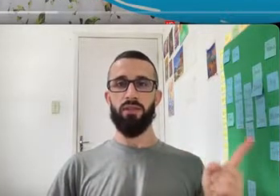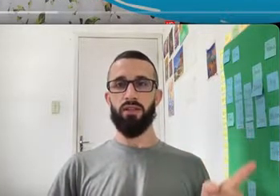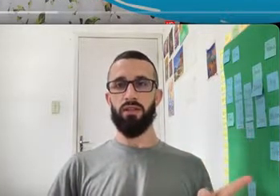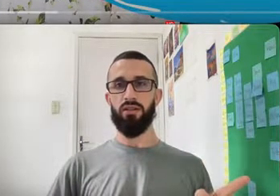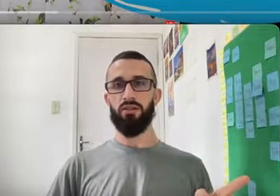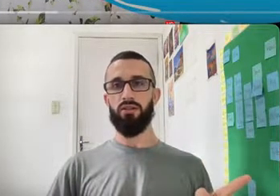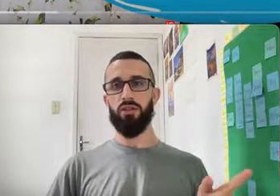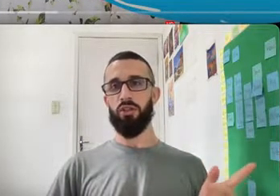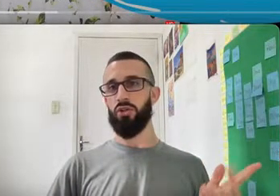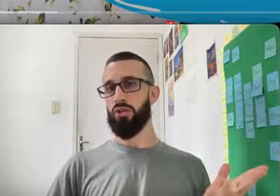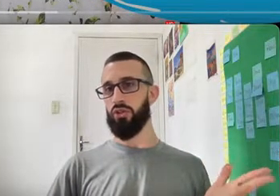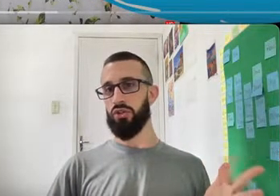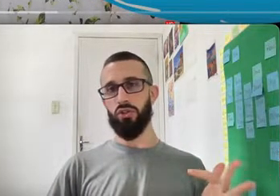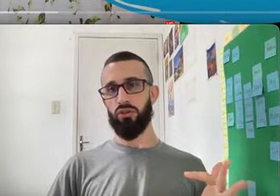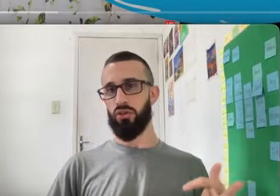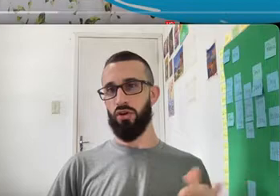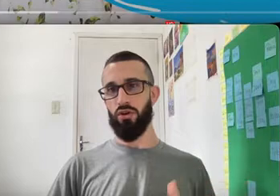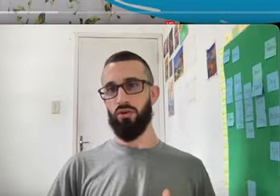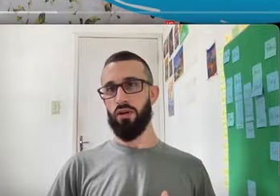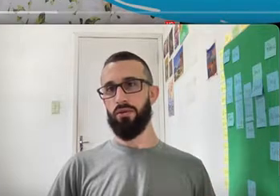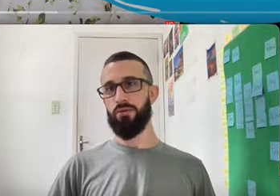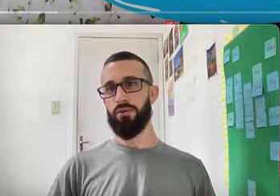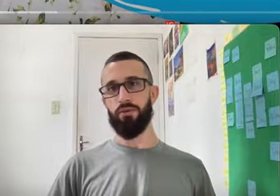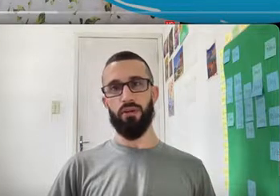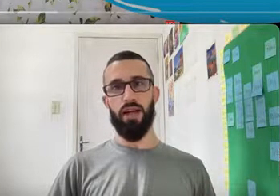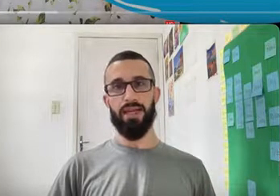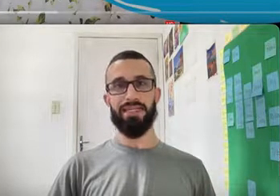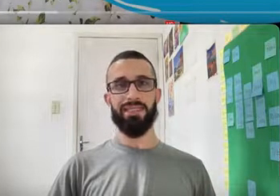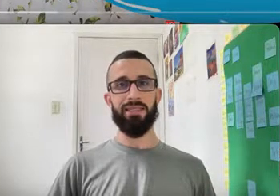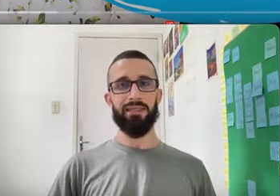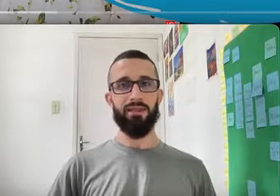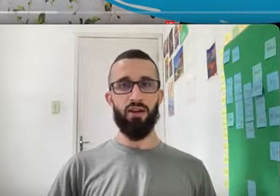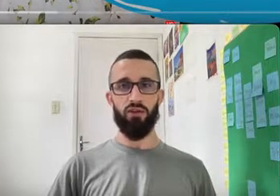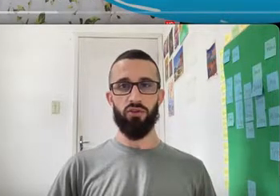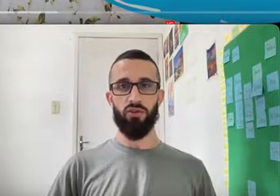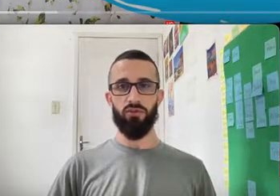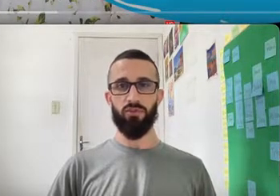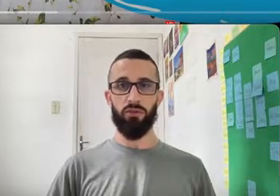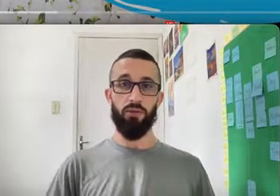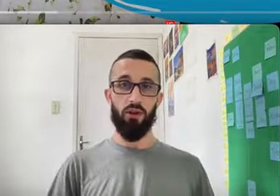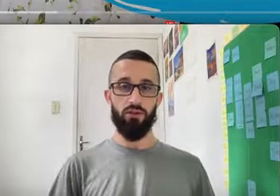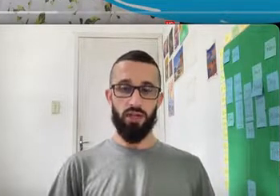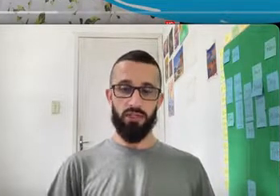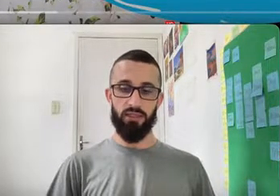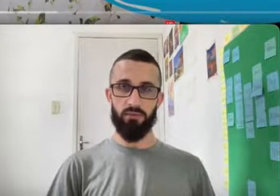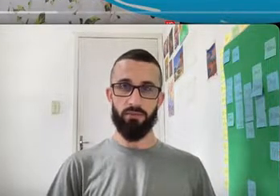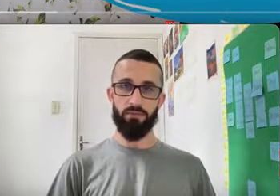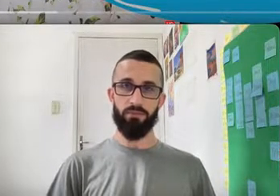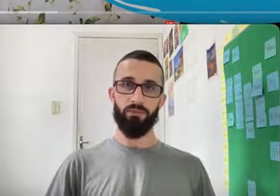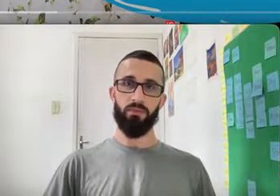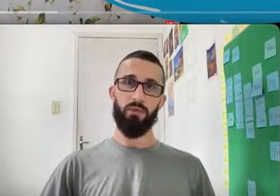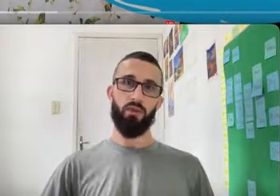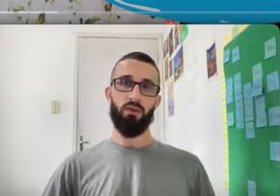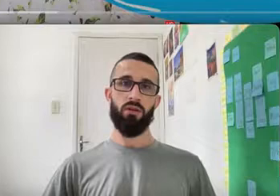The Video In Order To Know If You Liked Also If You Liked